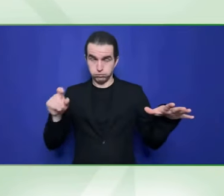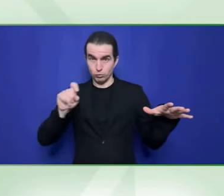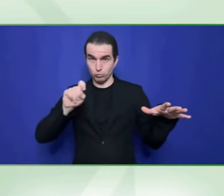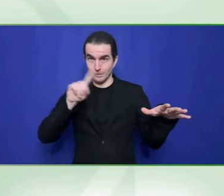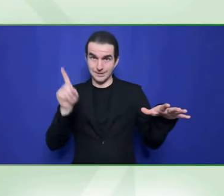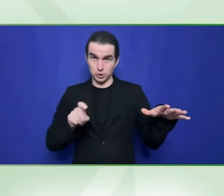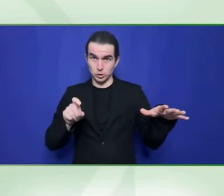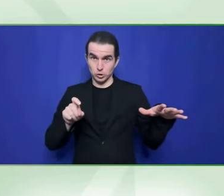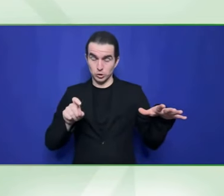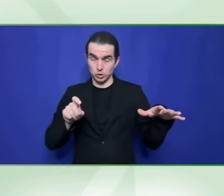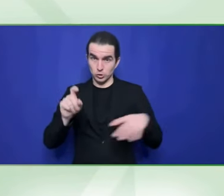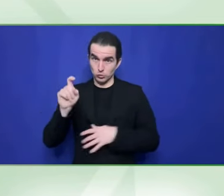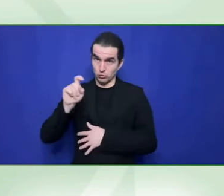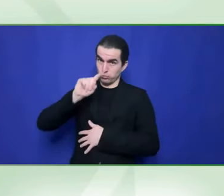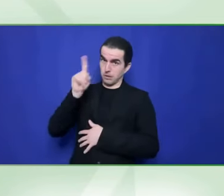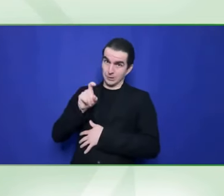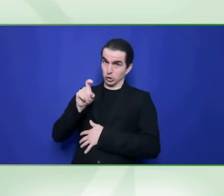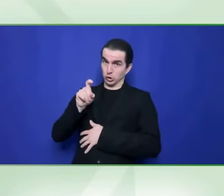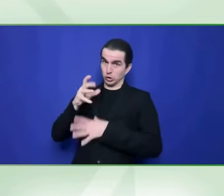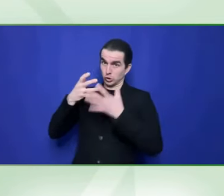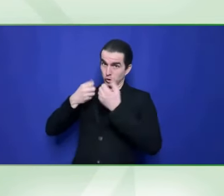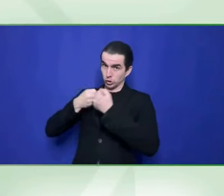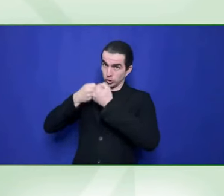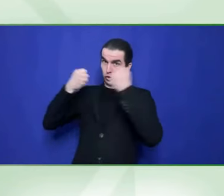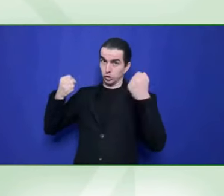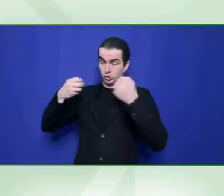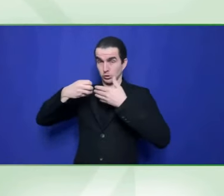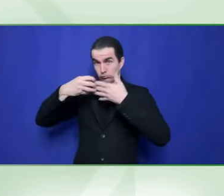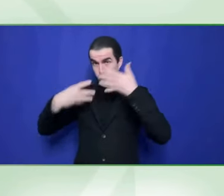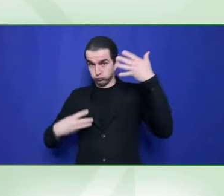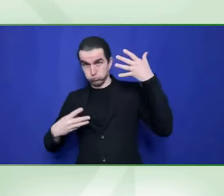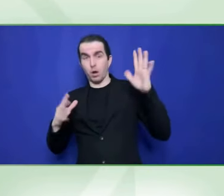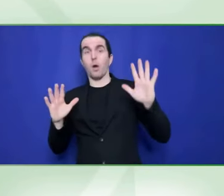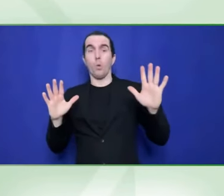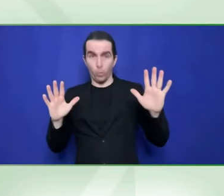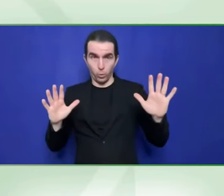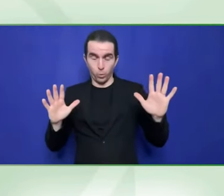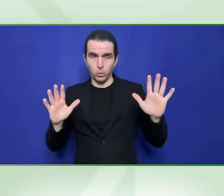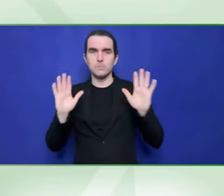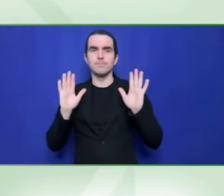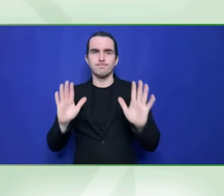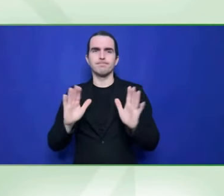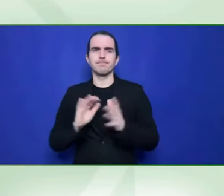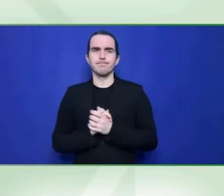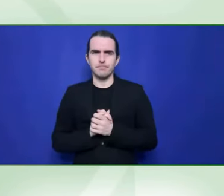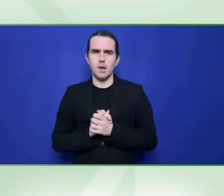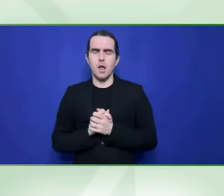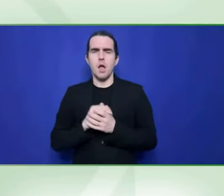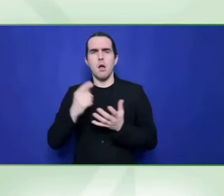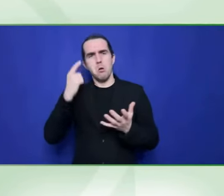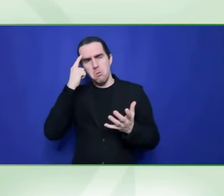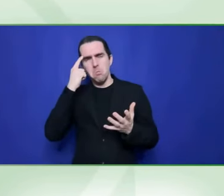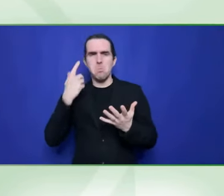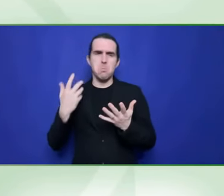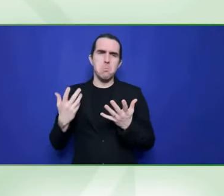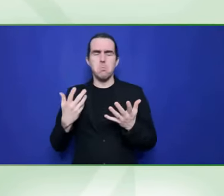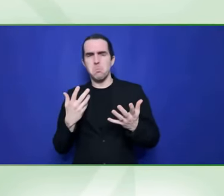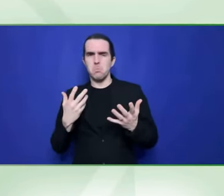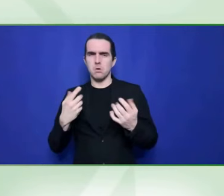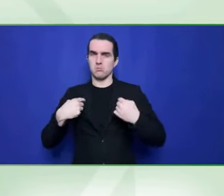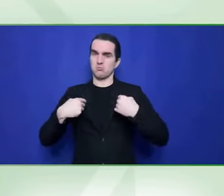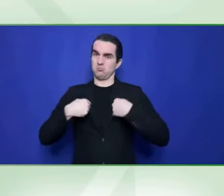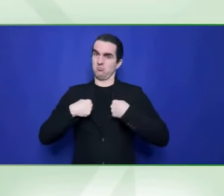we are in this, we are all in this together and we are only as strong as our weakest link. So if you have a country,